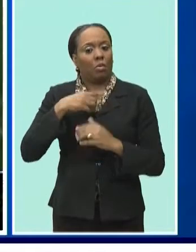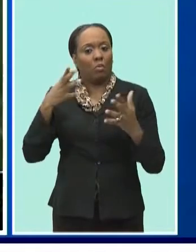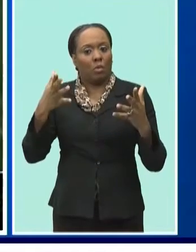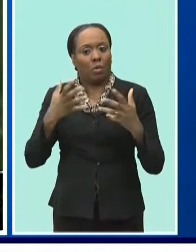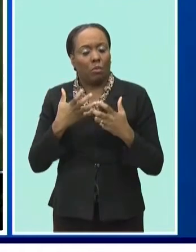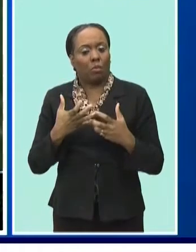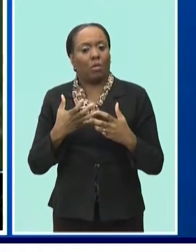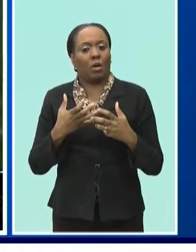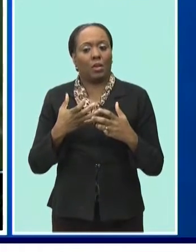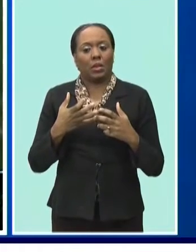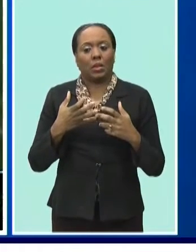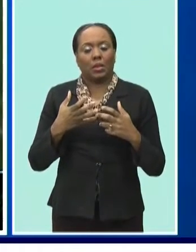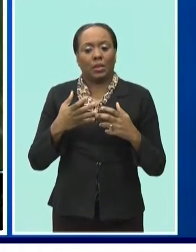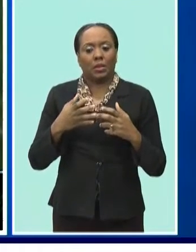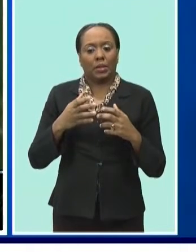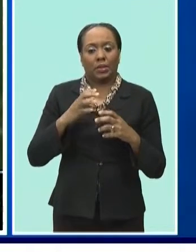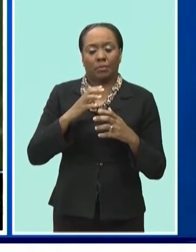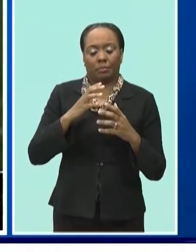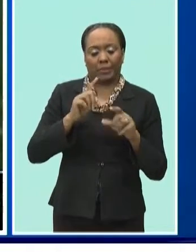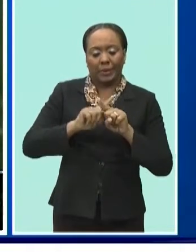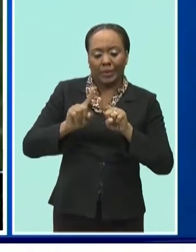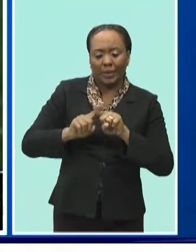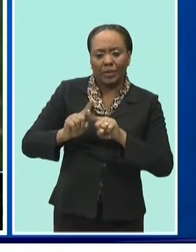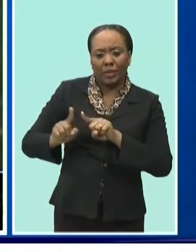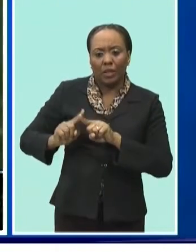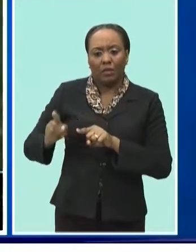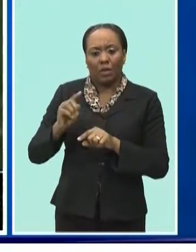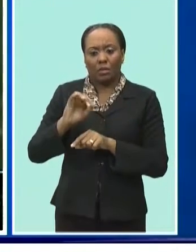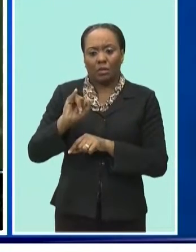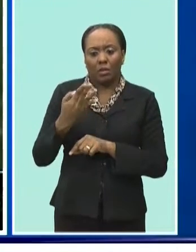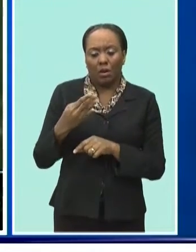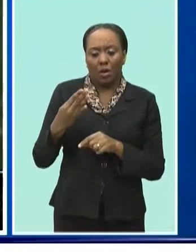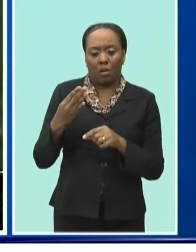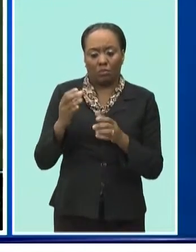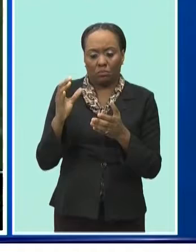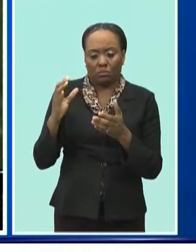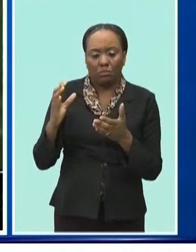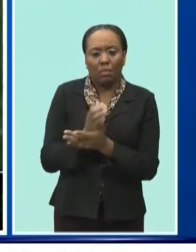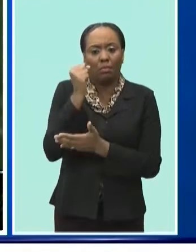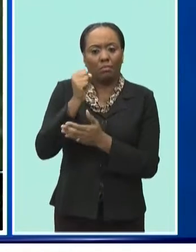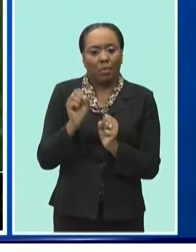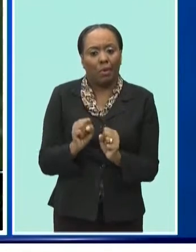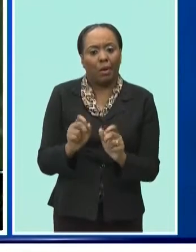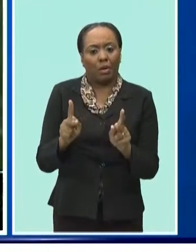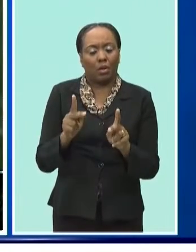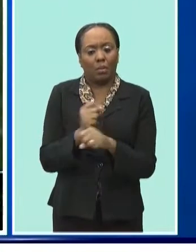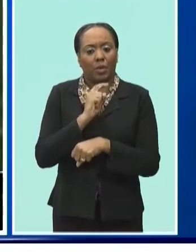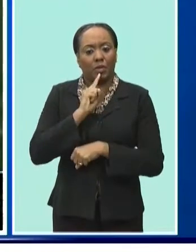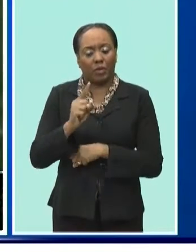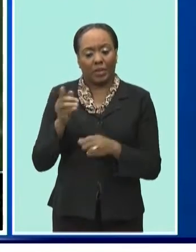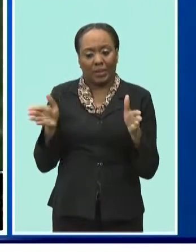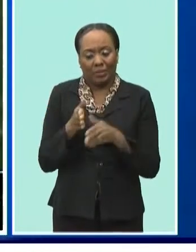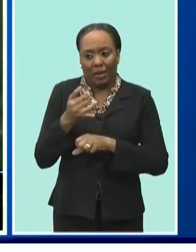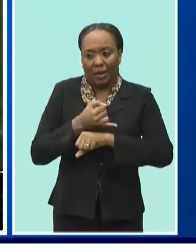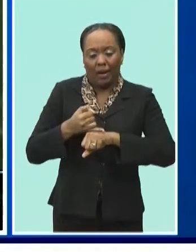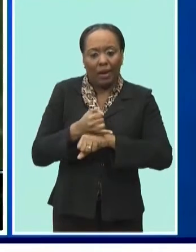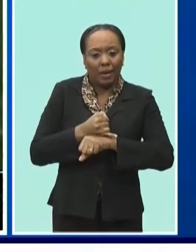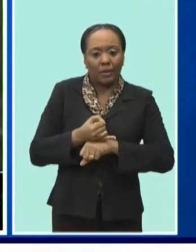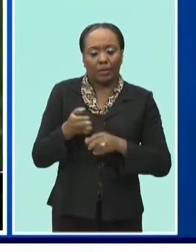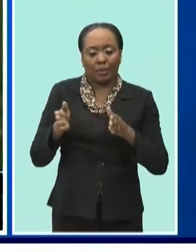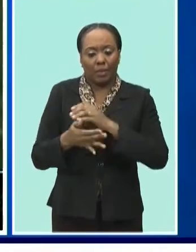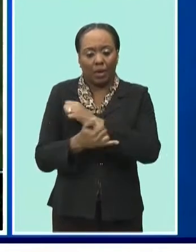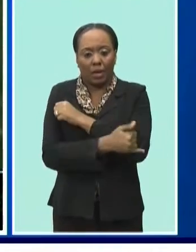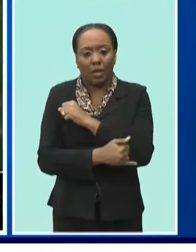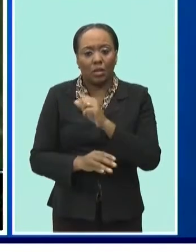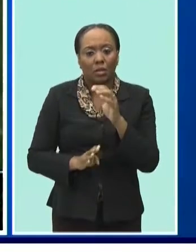decent work across the globe and ensure the survival of small island developing states now under threat